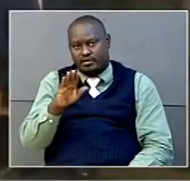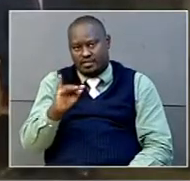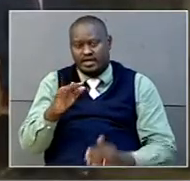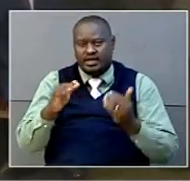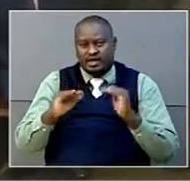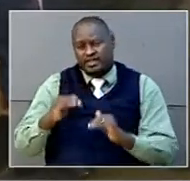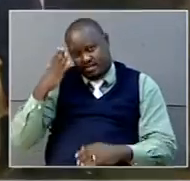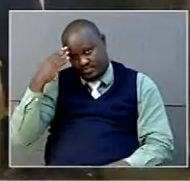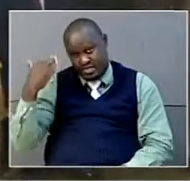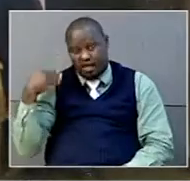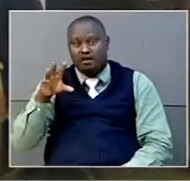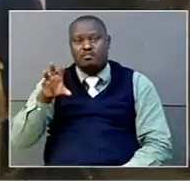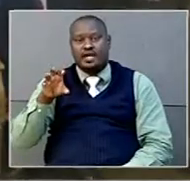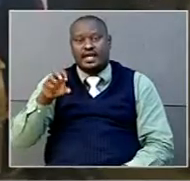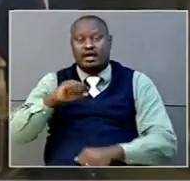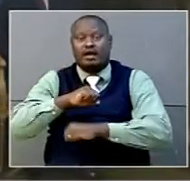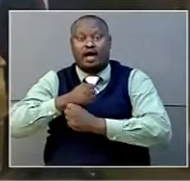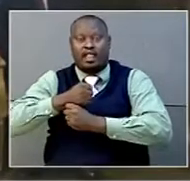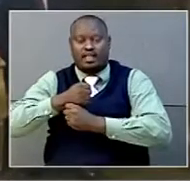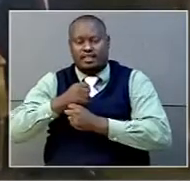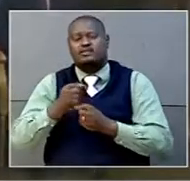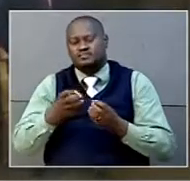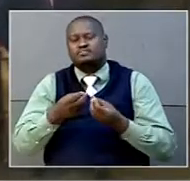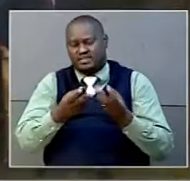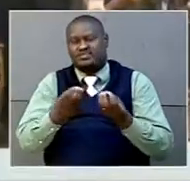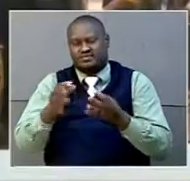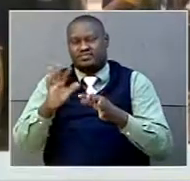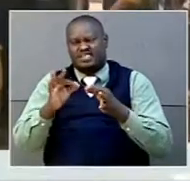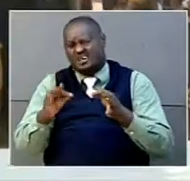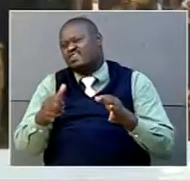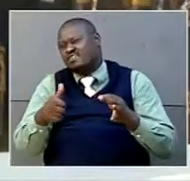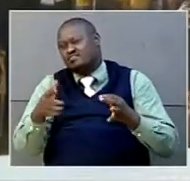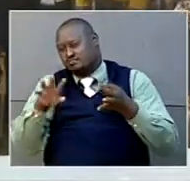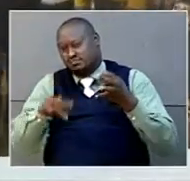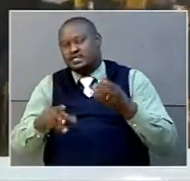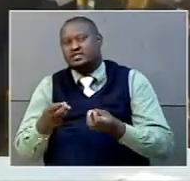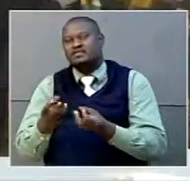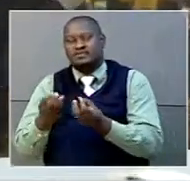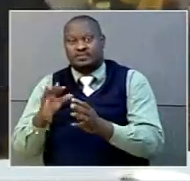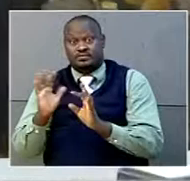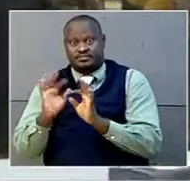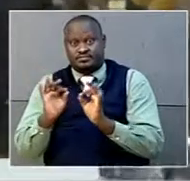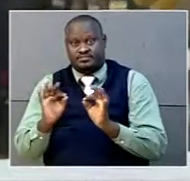Pade Girls, among others. I'm Dennis Blair-Karanzi in Statehouse NTV.